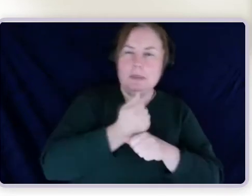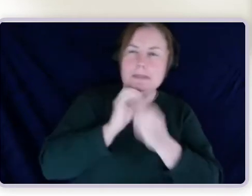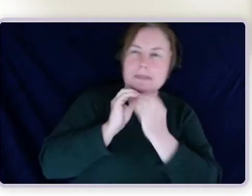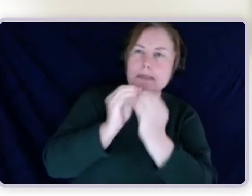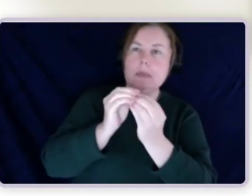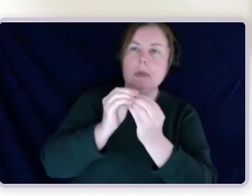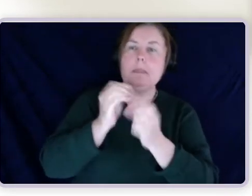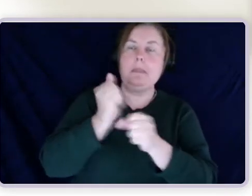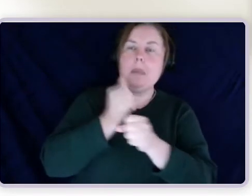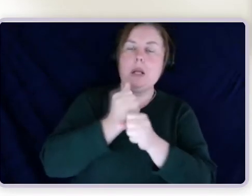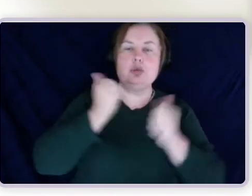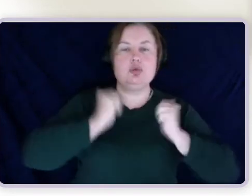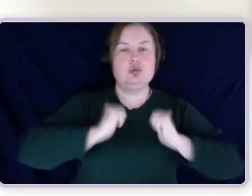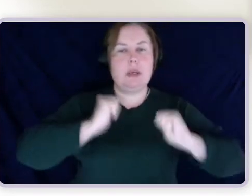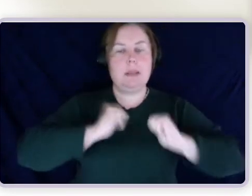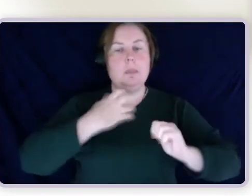workers such as yourself.